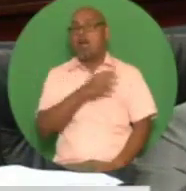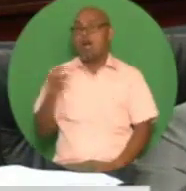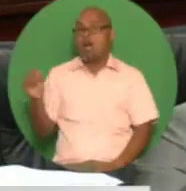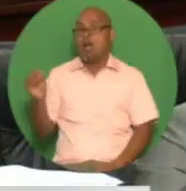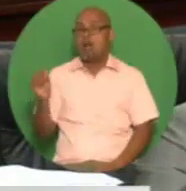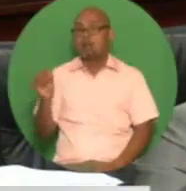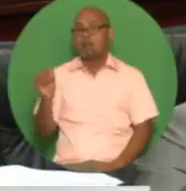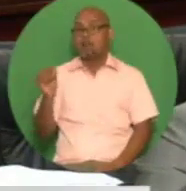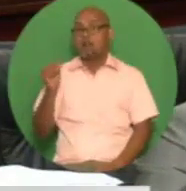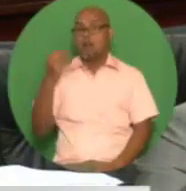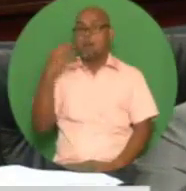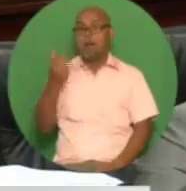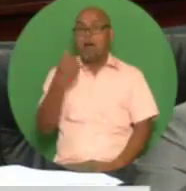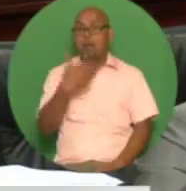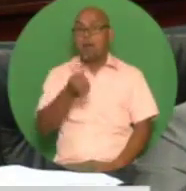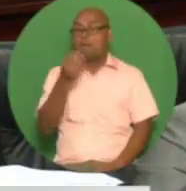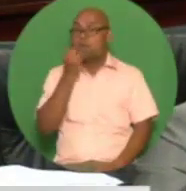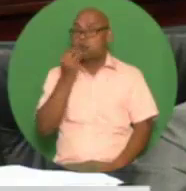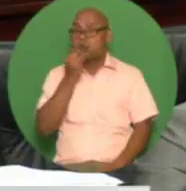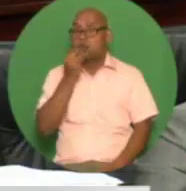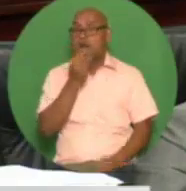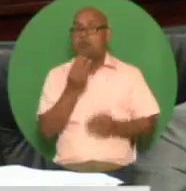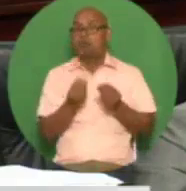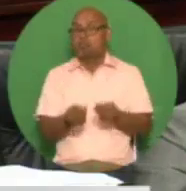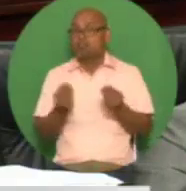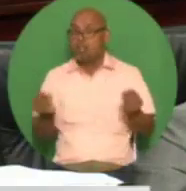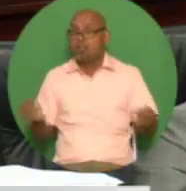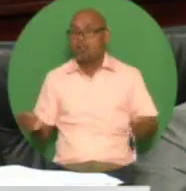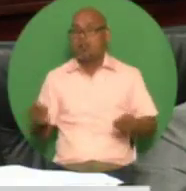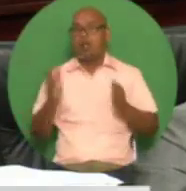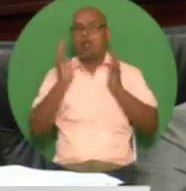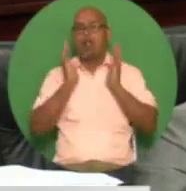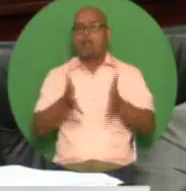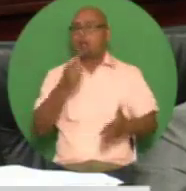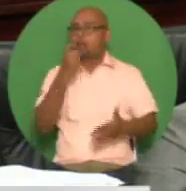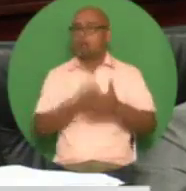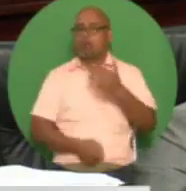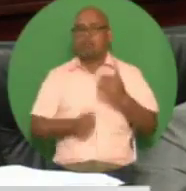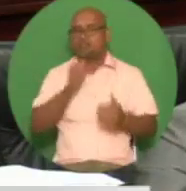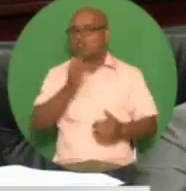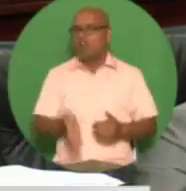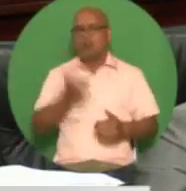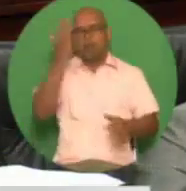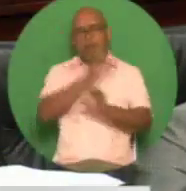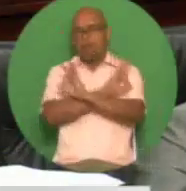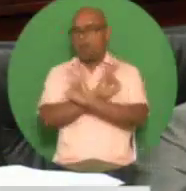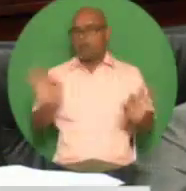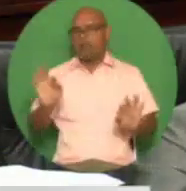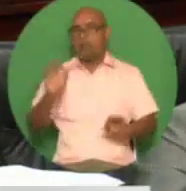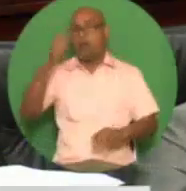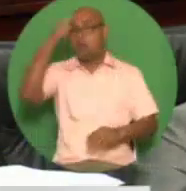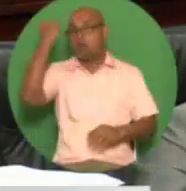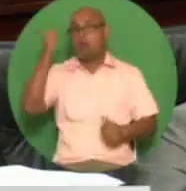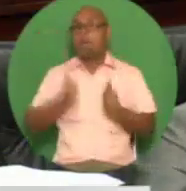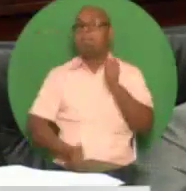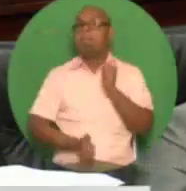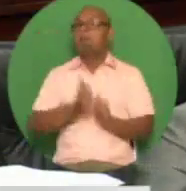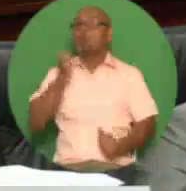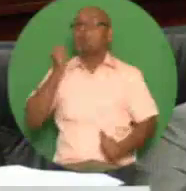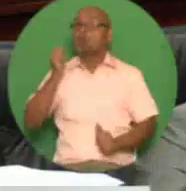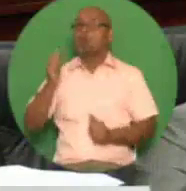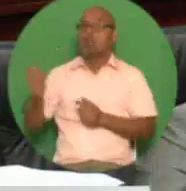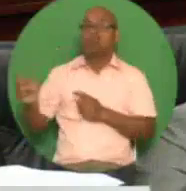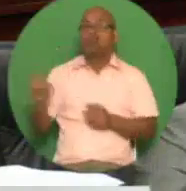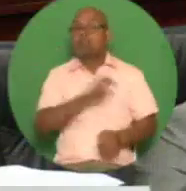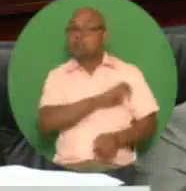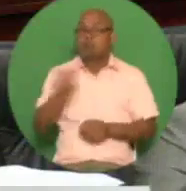items food goods and materials will not be unduly affected since the vast majority of public transportation